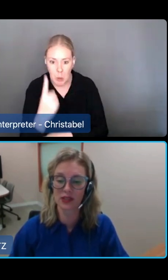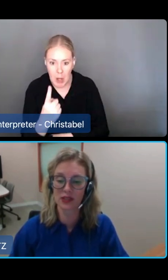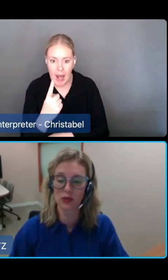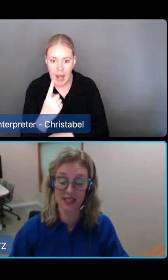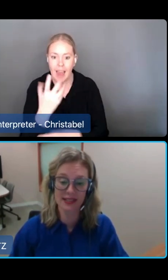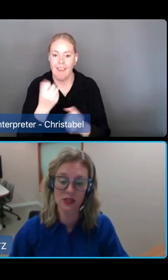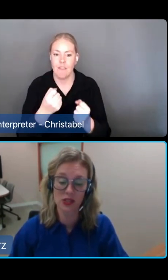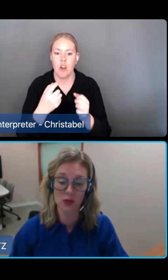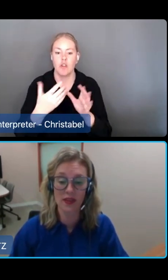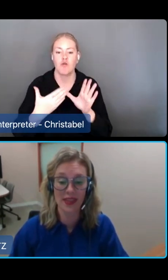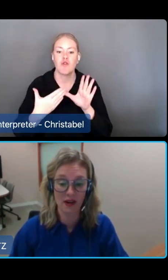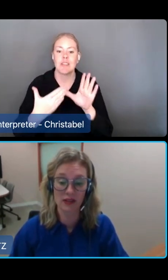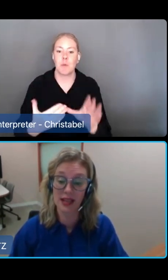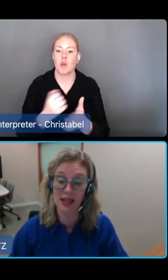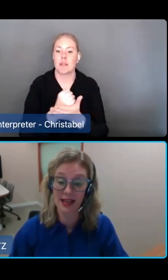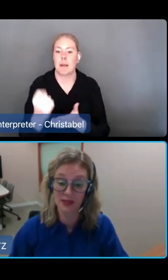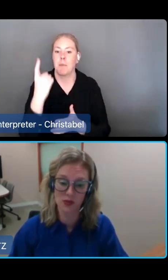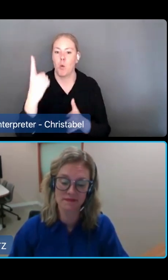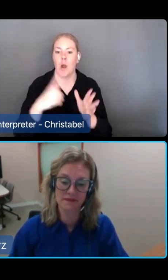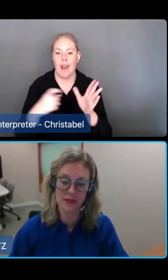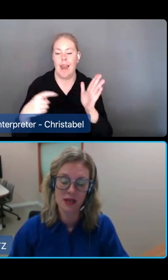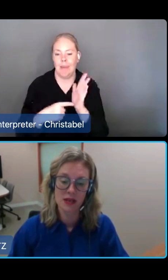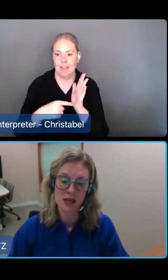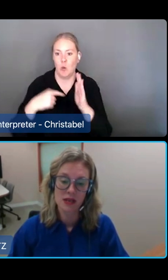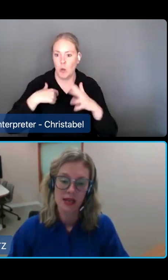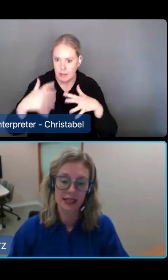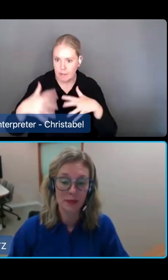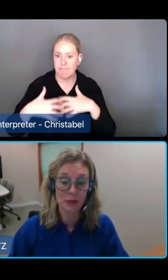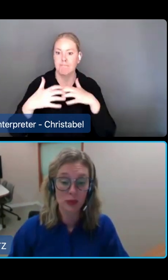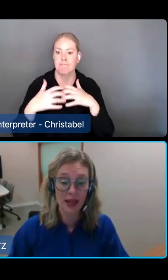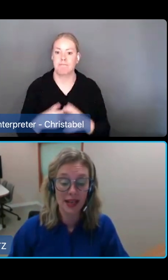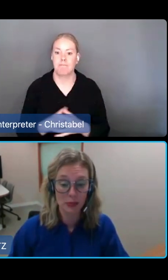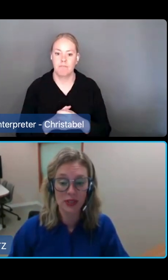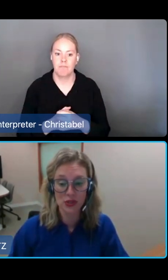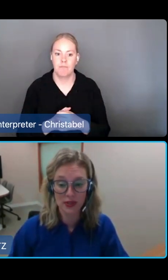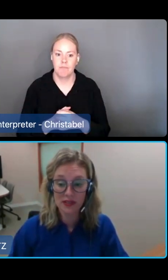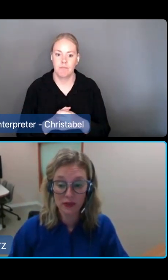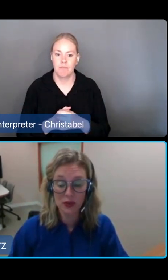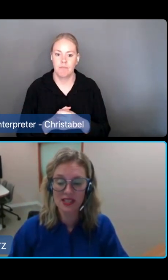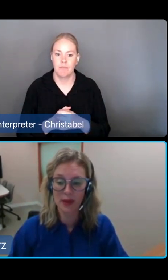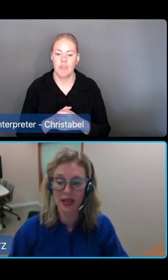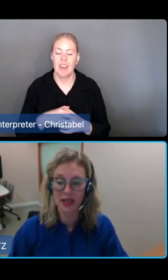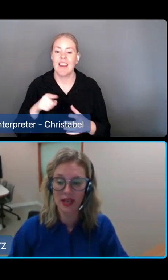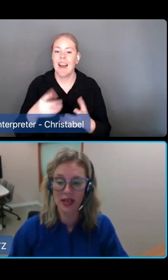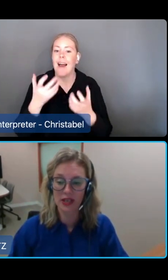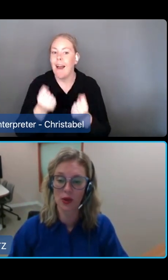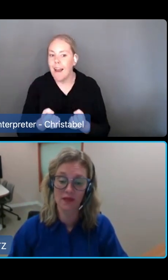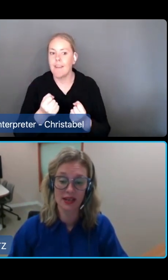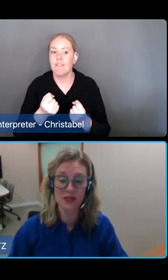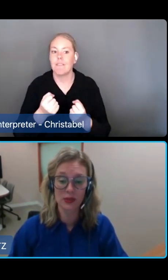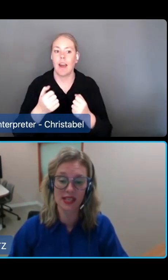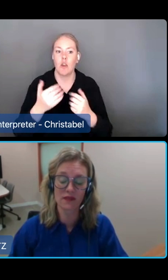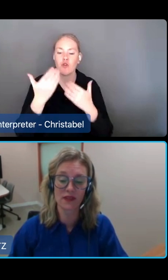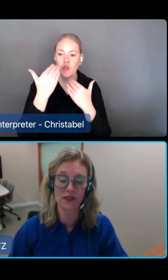and physical restraints, to ensure that they are a last resort. It enabled assurance reviews to make sure home care